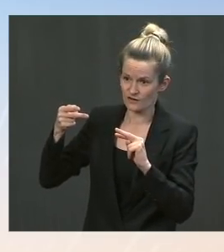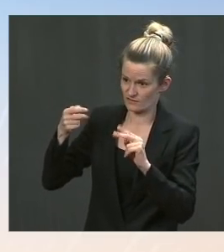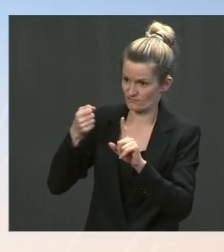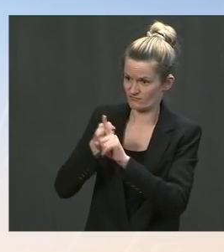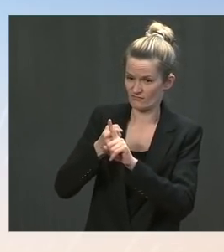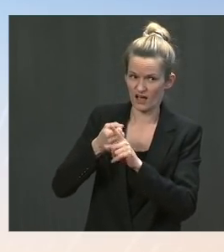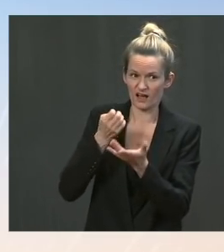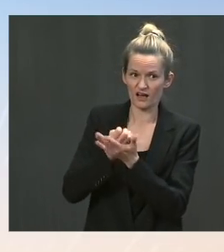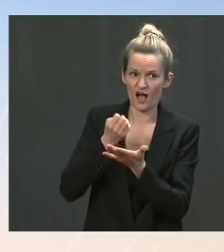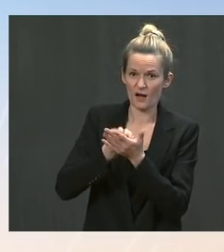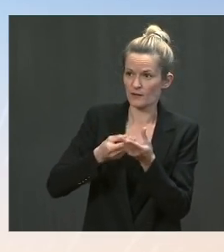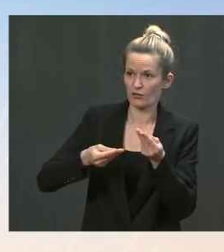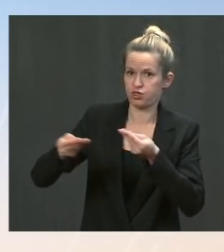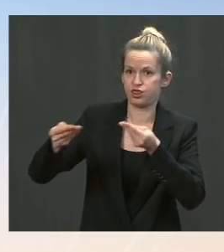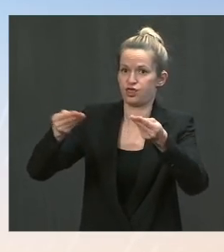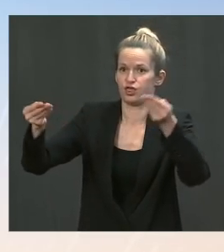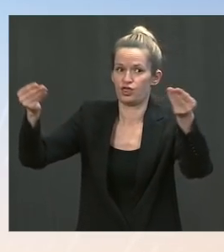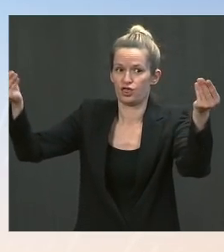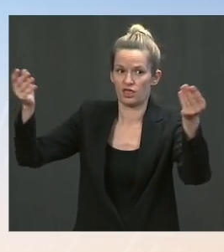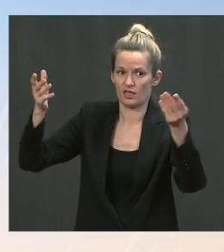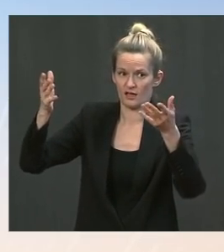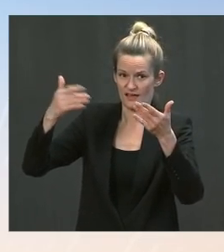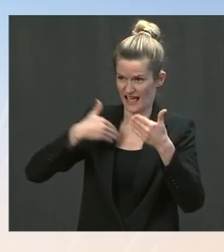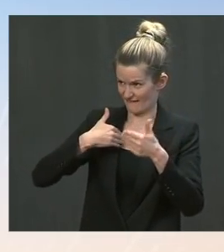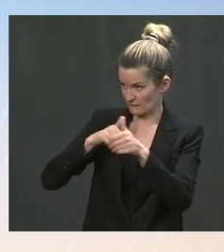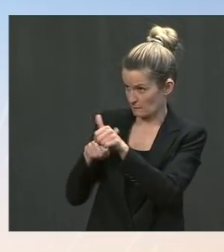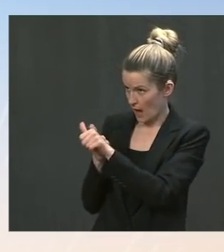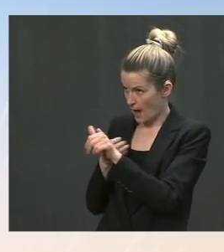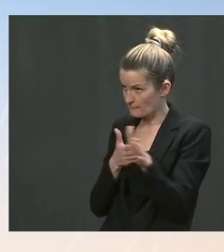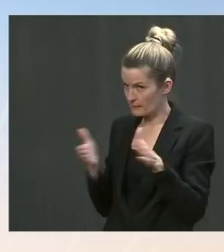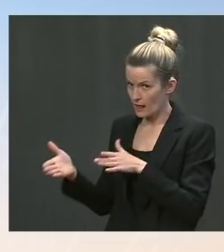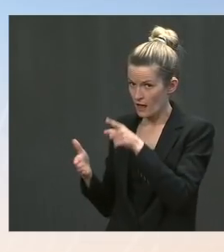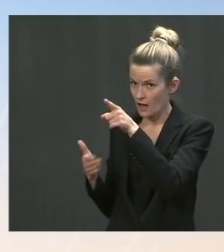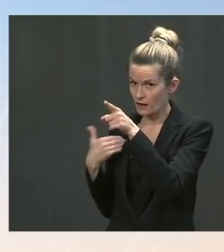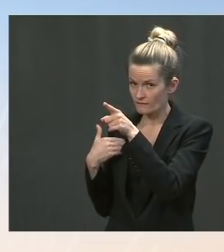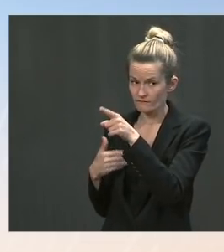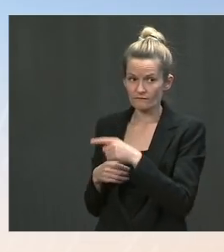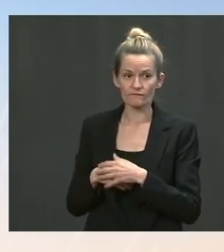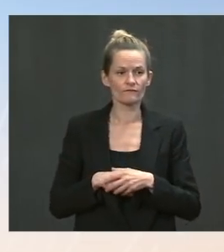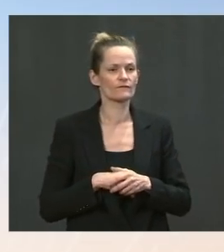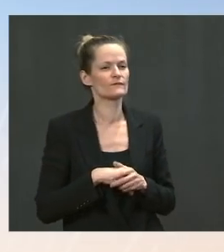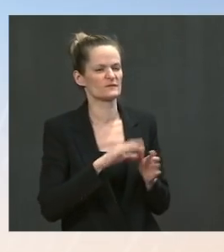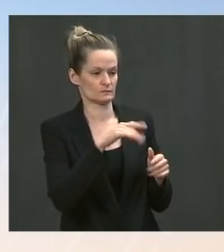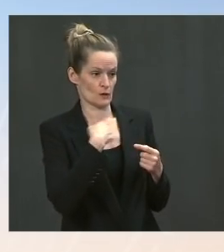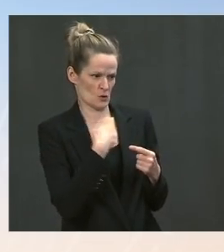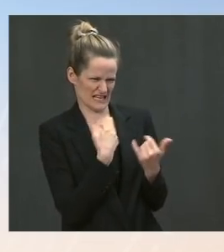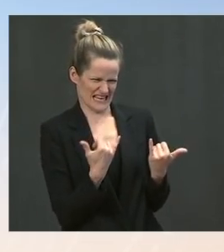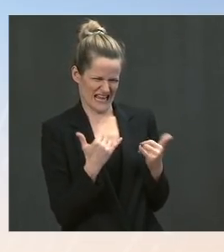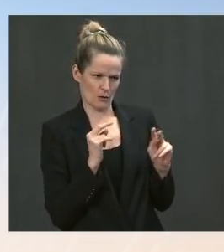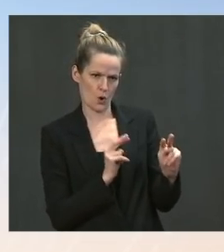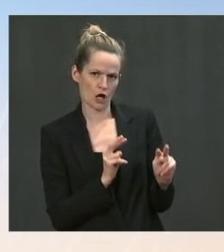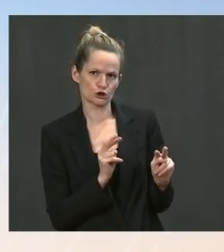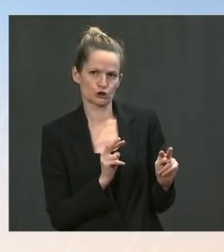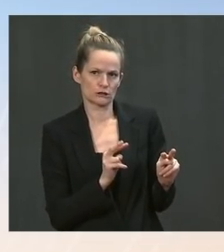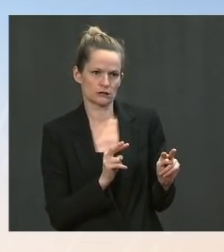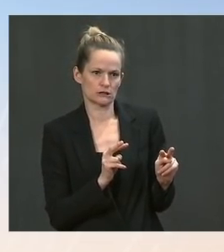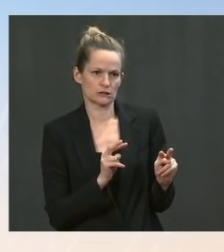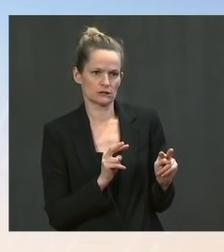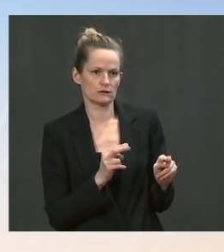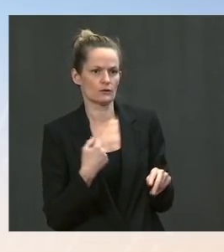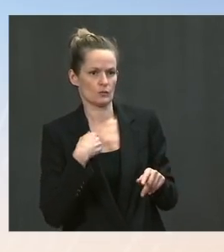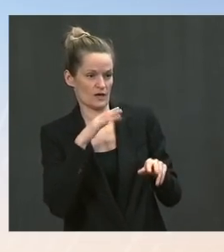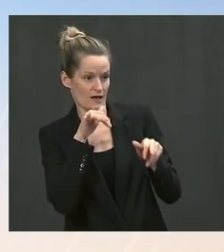some of these factors we have been tracking and watching for some time, which is the supply — one of them is the supply chain impact. That's on a domestic